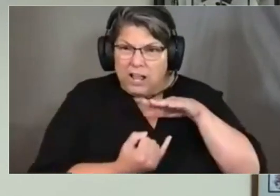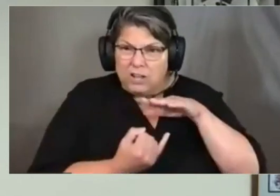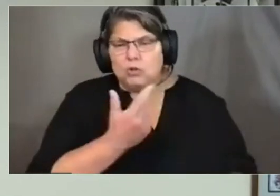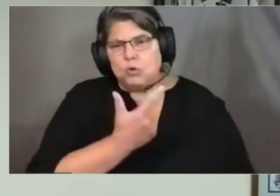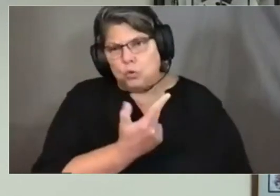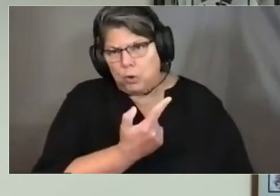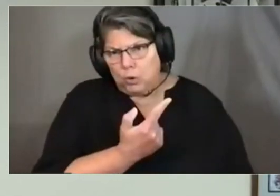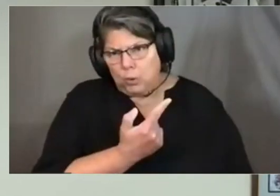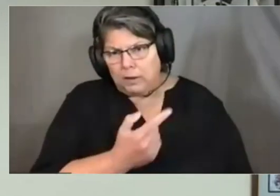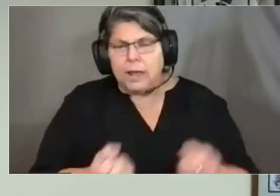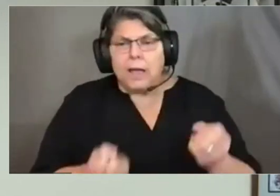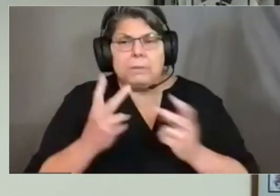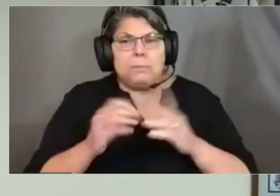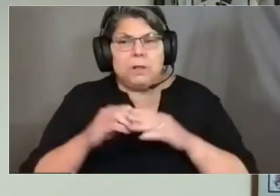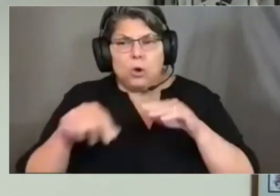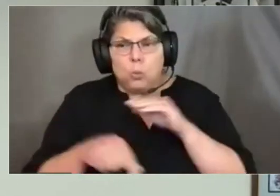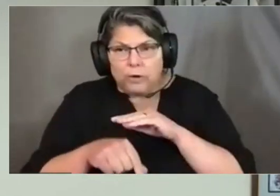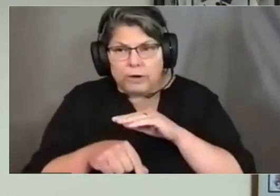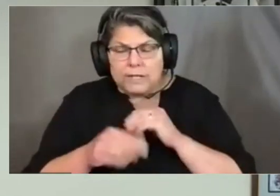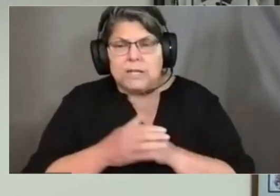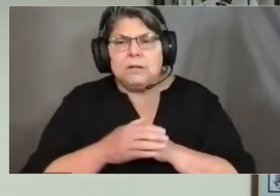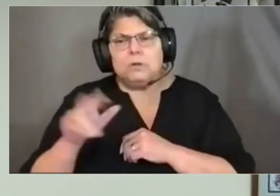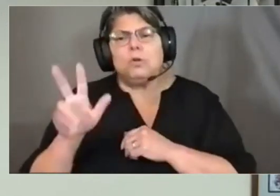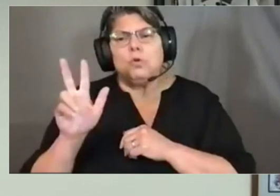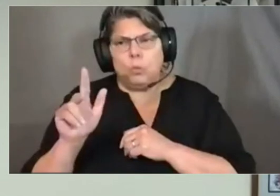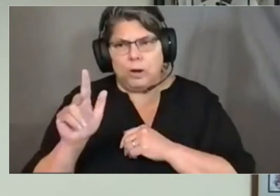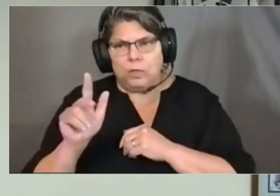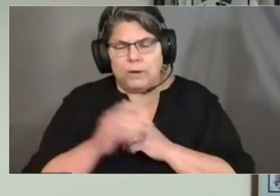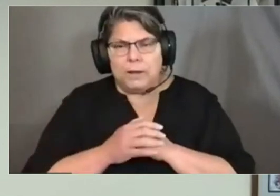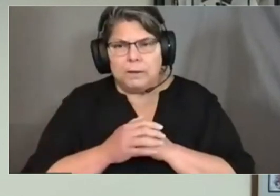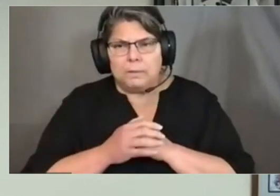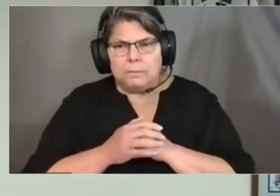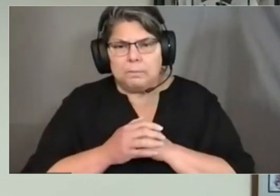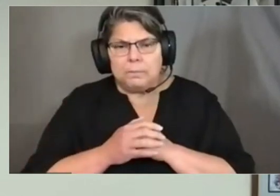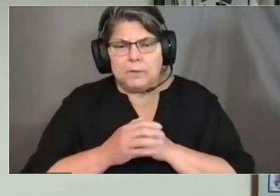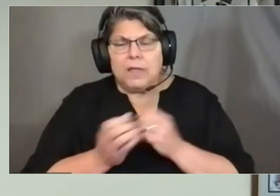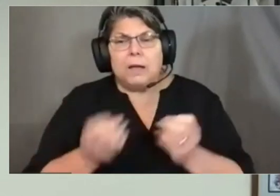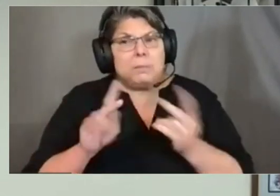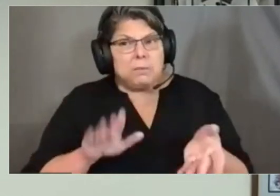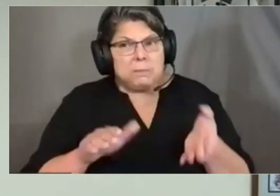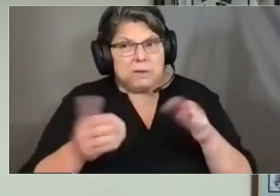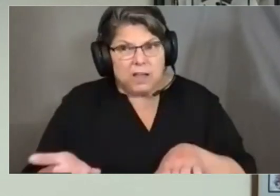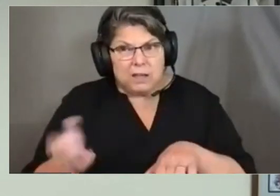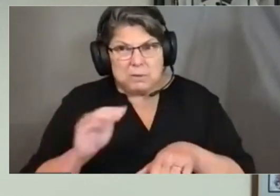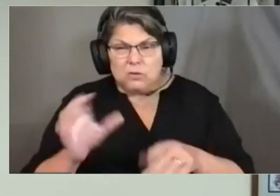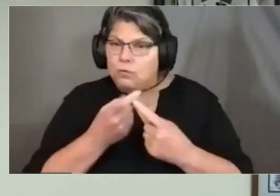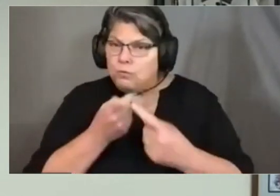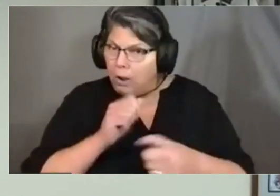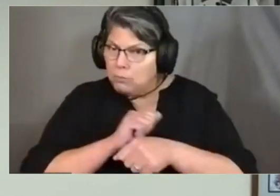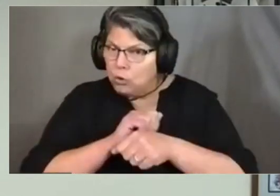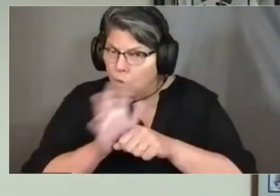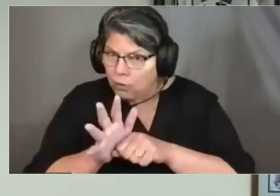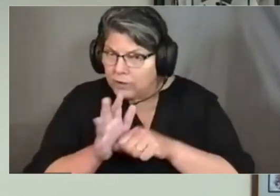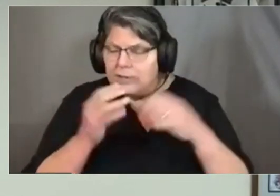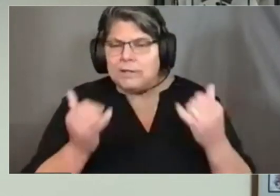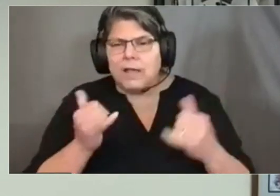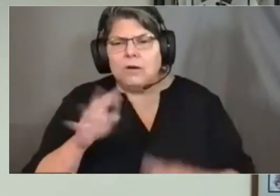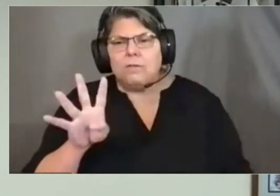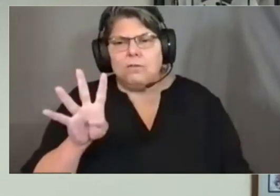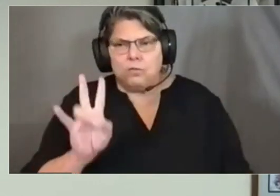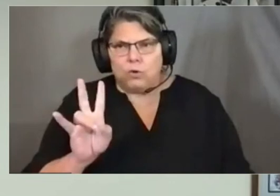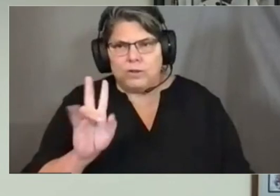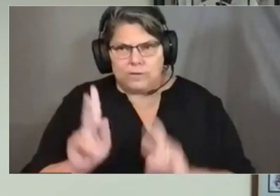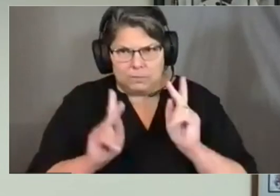Those in quarantine are 23, and our deaths in Mendocino from COVID now number 47.